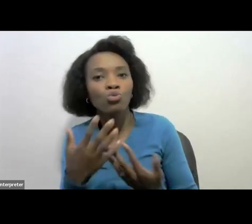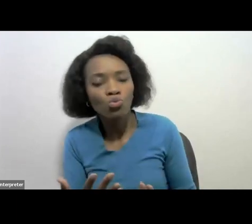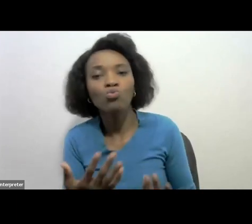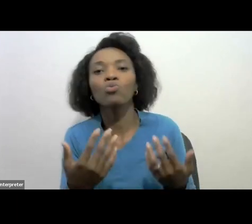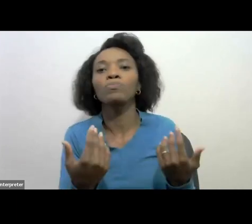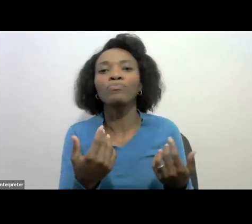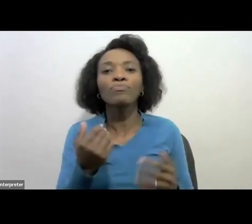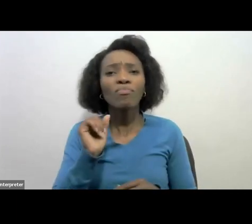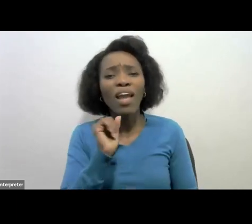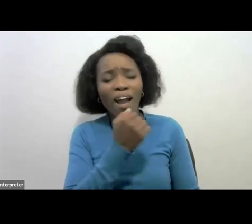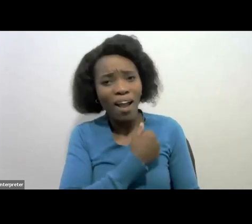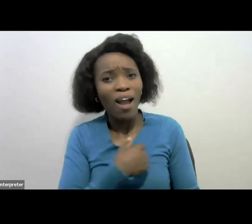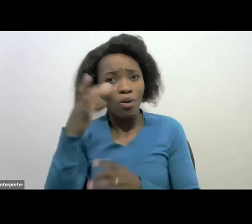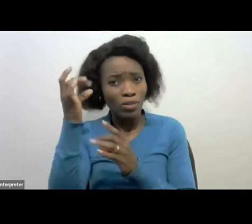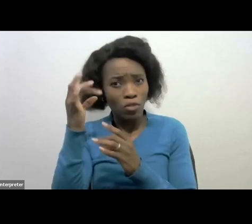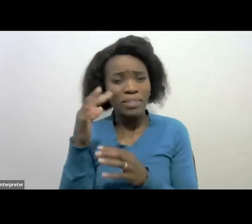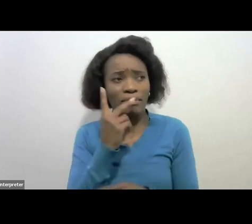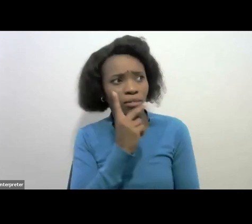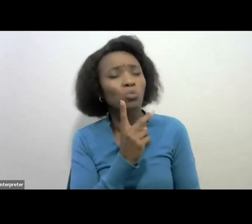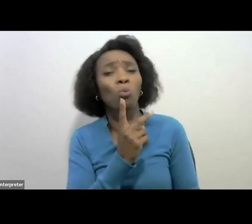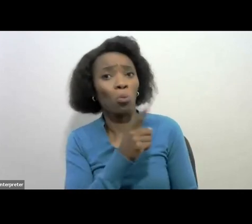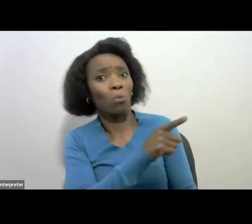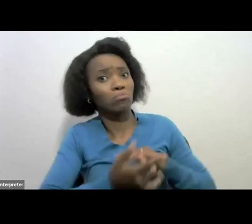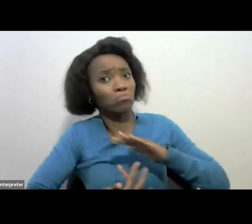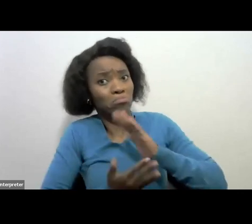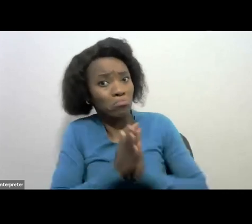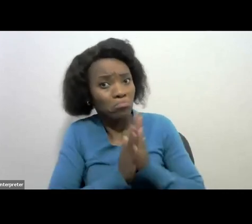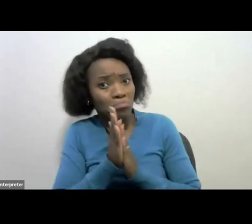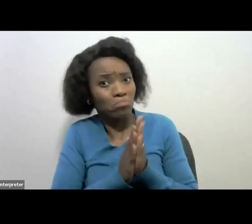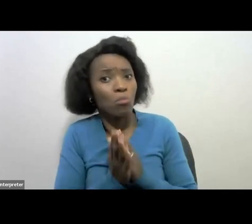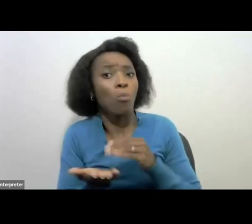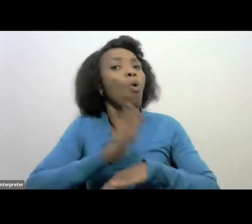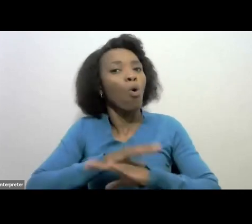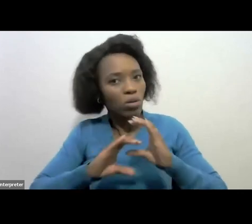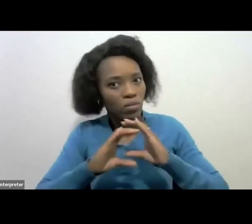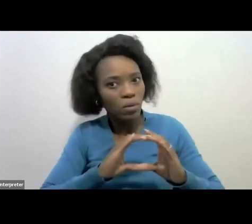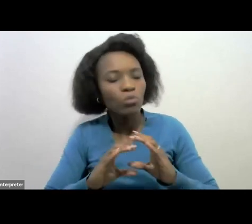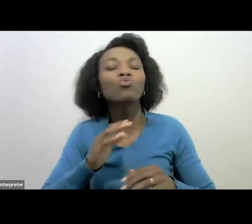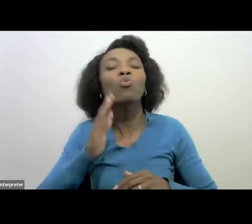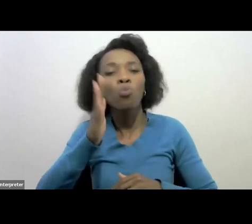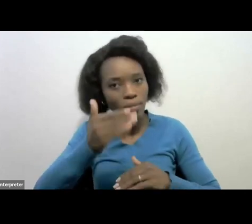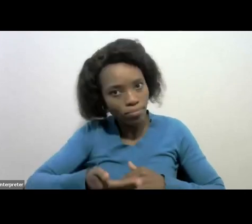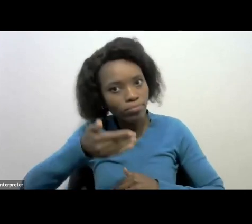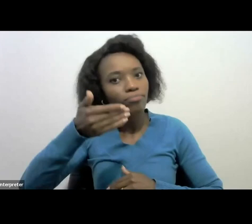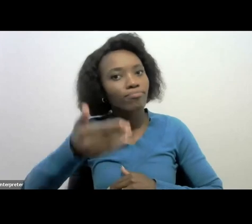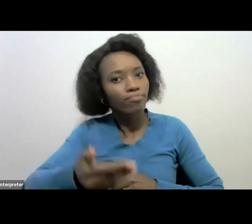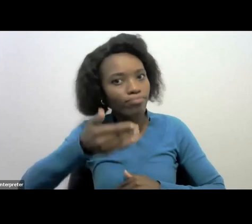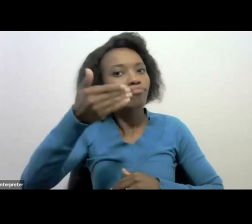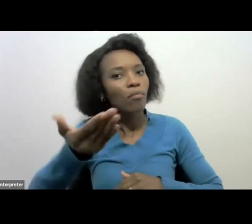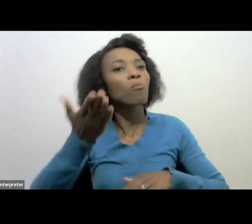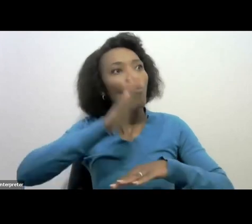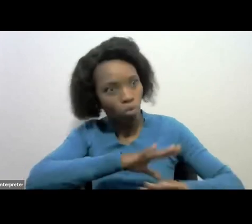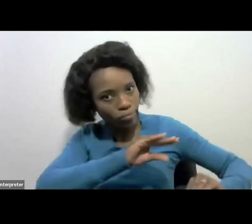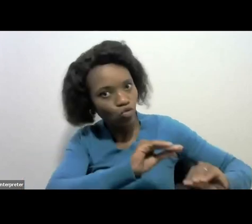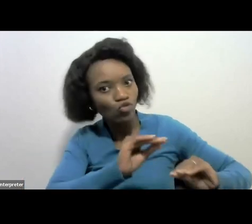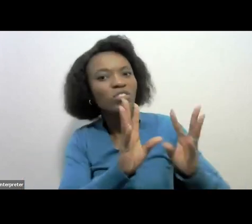more conversation, which we really, really appreciate. And these sessions will continue to come to you because at the end